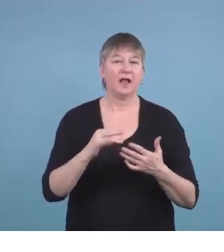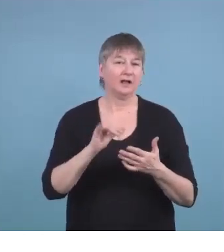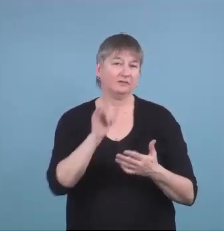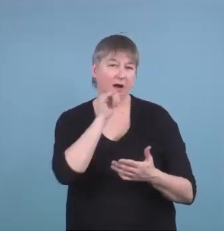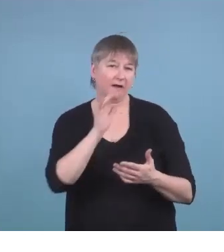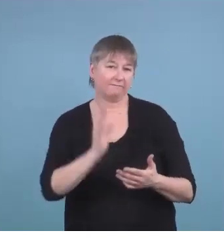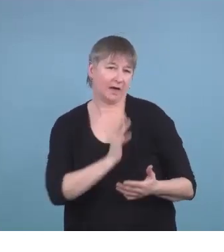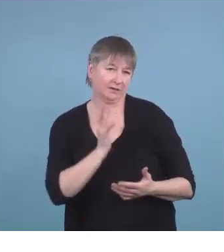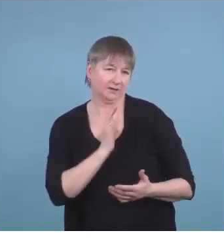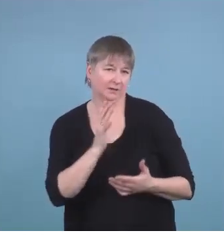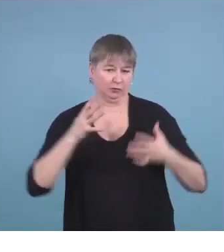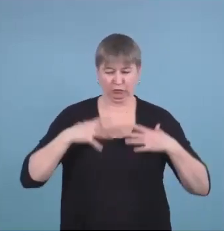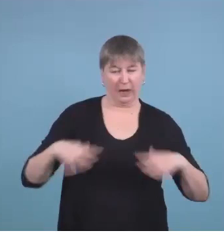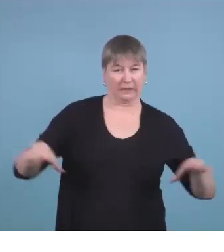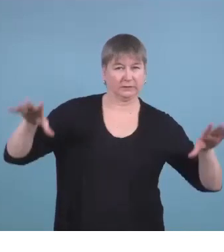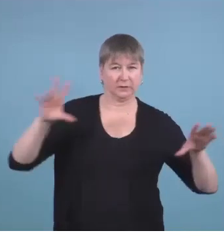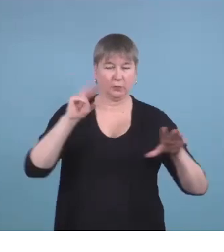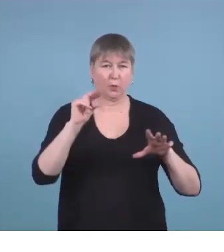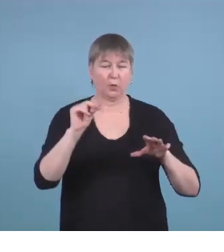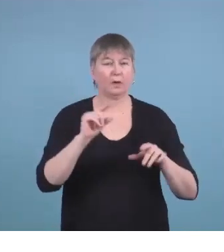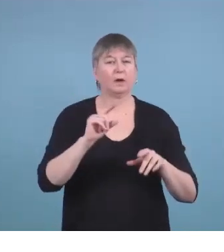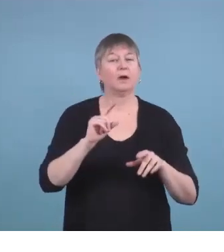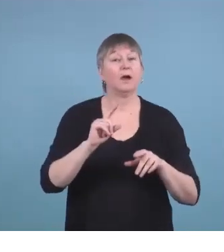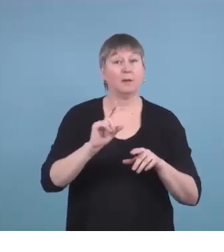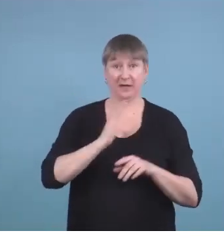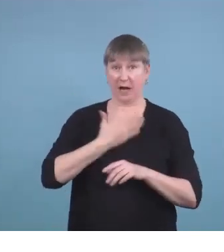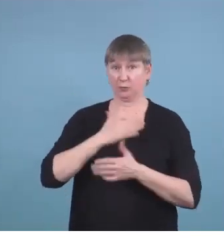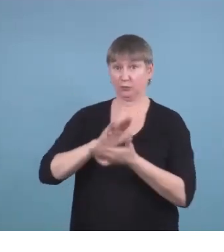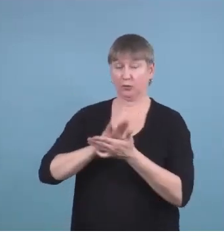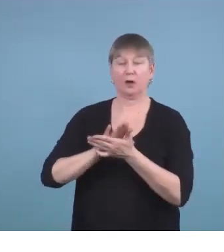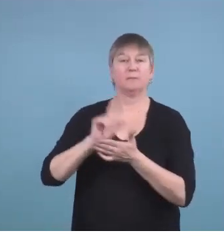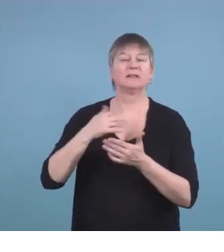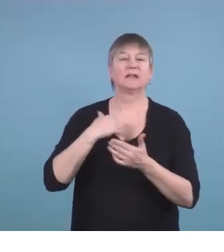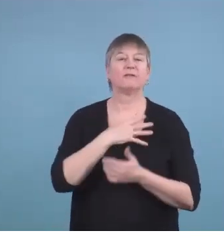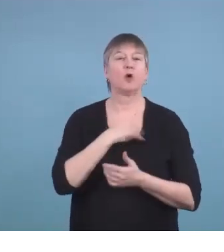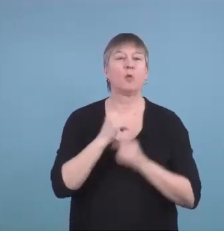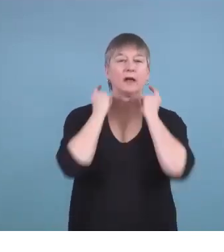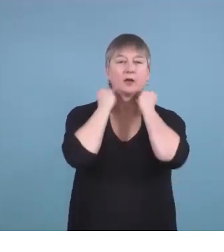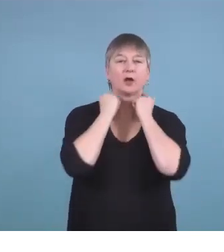but they still have to, in ours, wear a white-collared shirt.